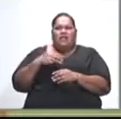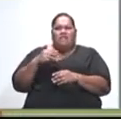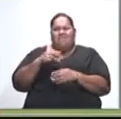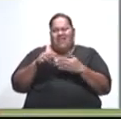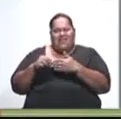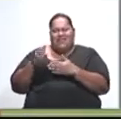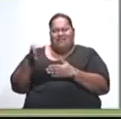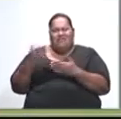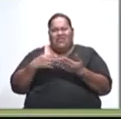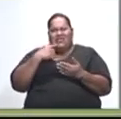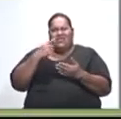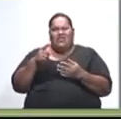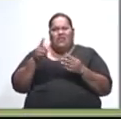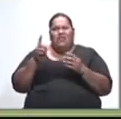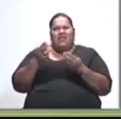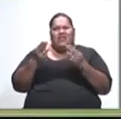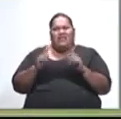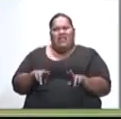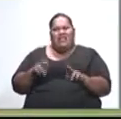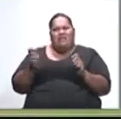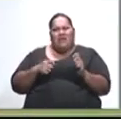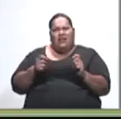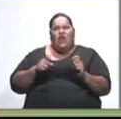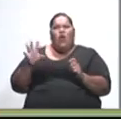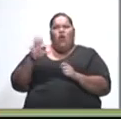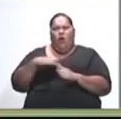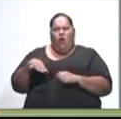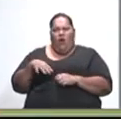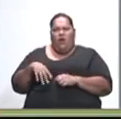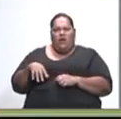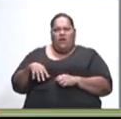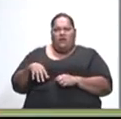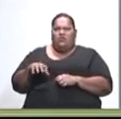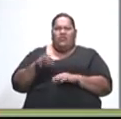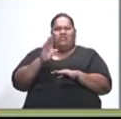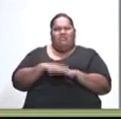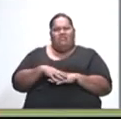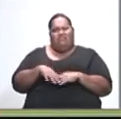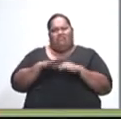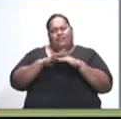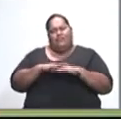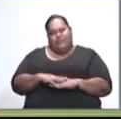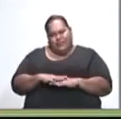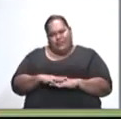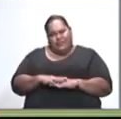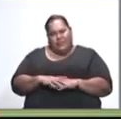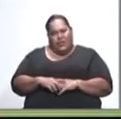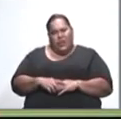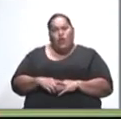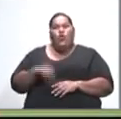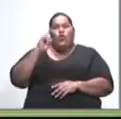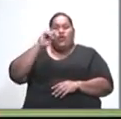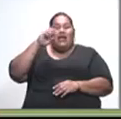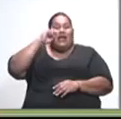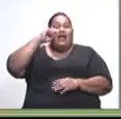problem is that everyone has a knee-jerk reaction to the drug issue. We are not sitting down calmly, looking at the evidence,